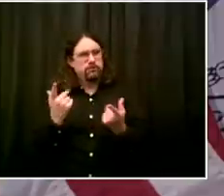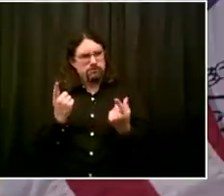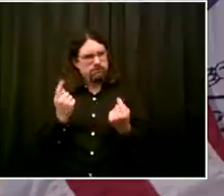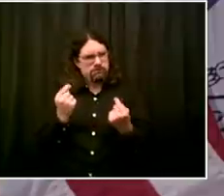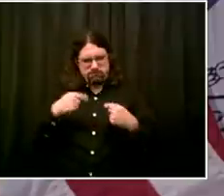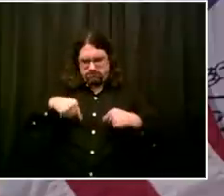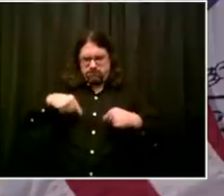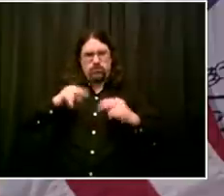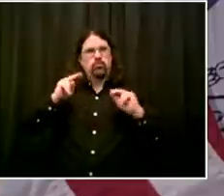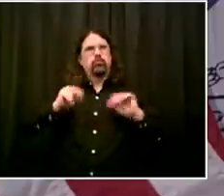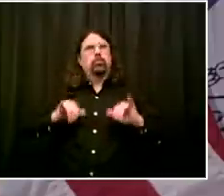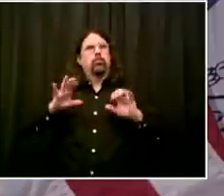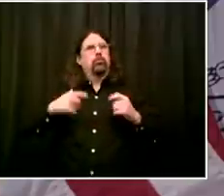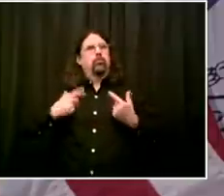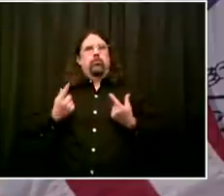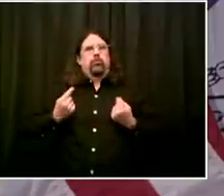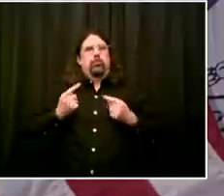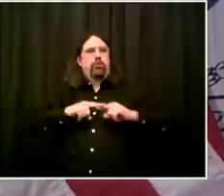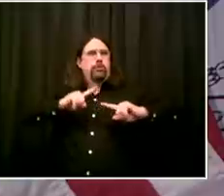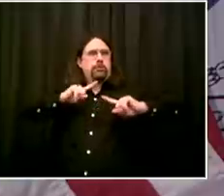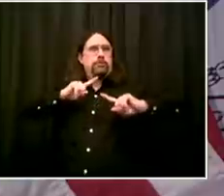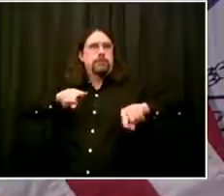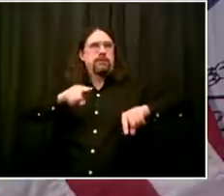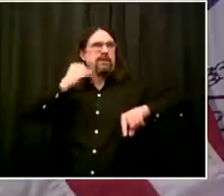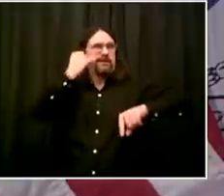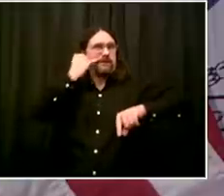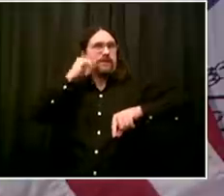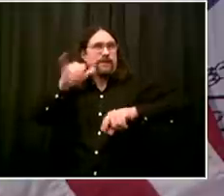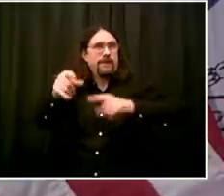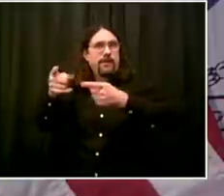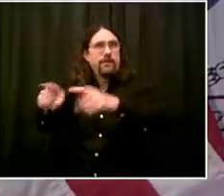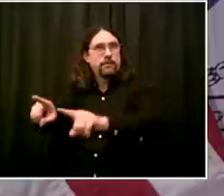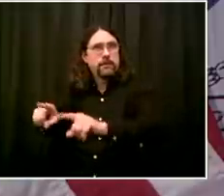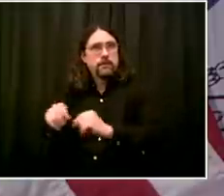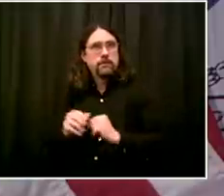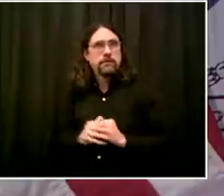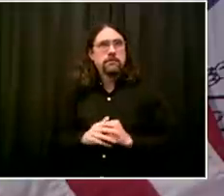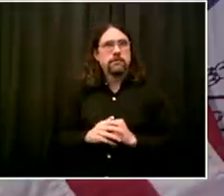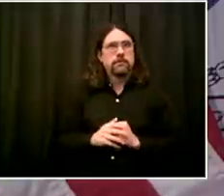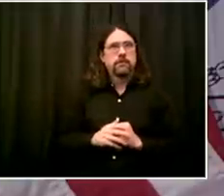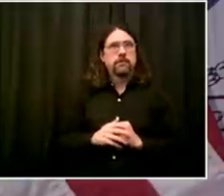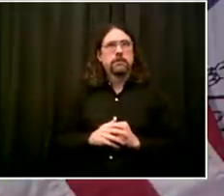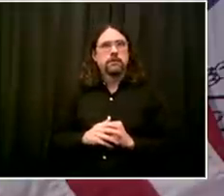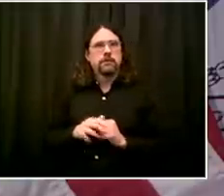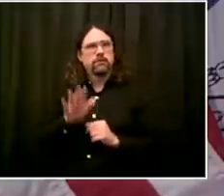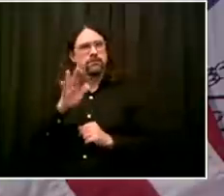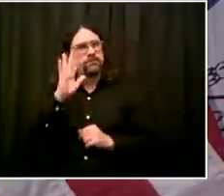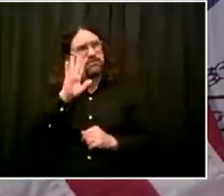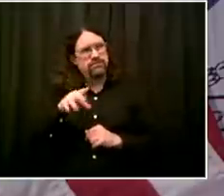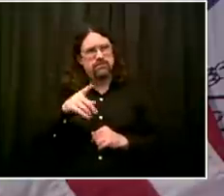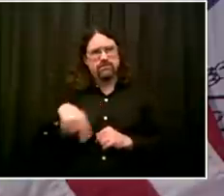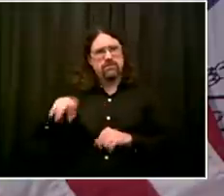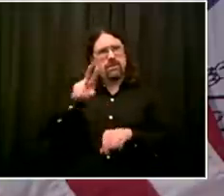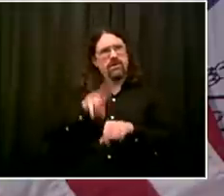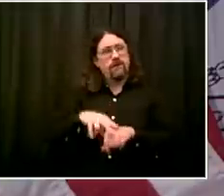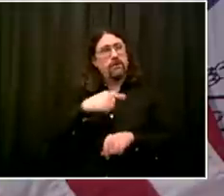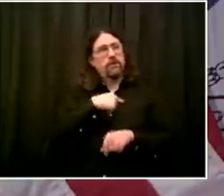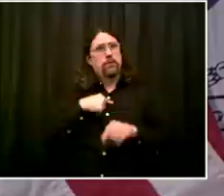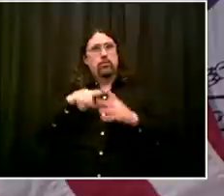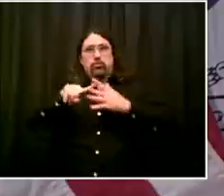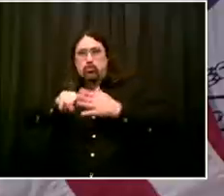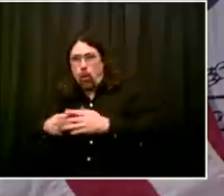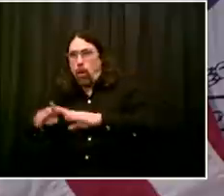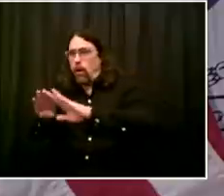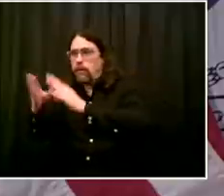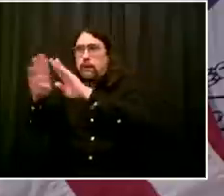before we move to another phase. It's going to take really careful adaptation for the special realities in New York City. This